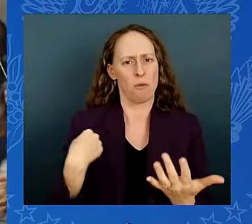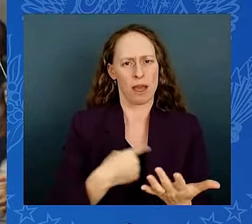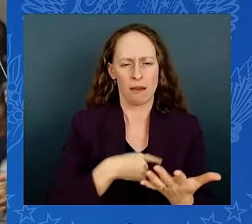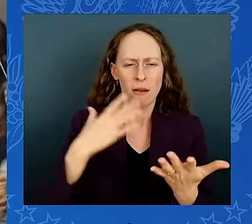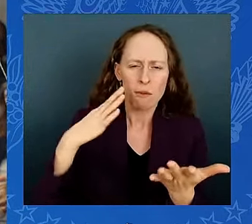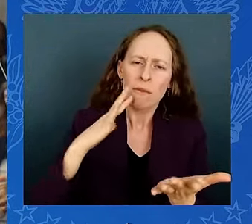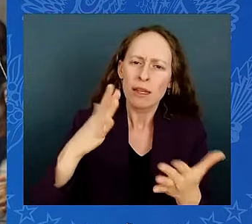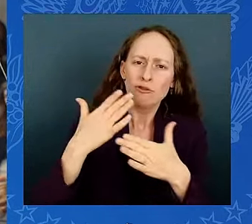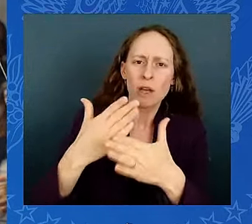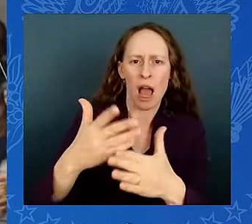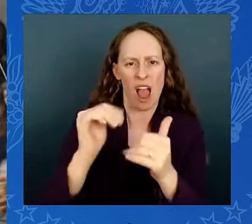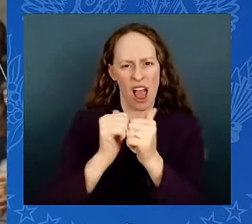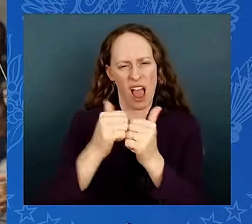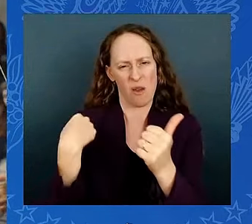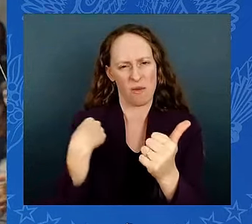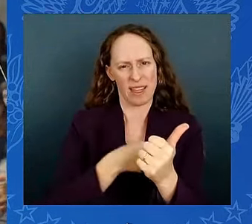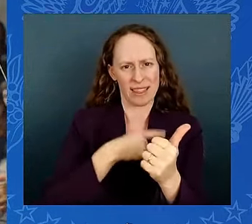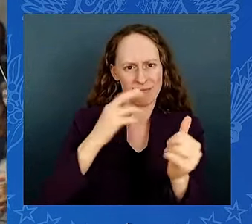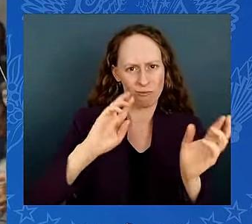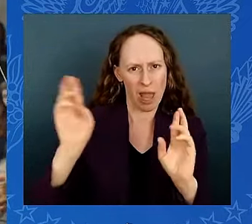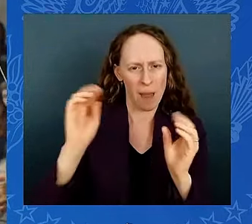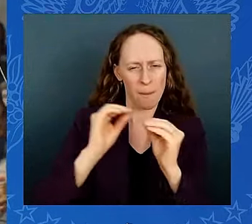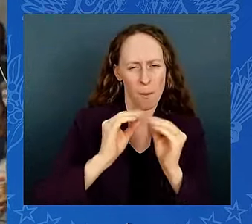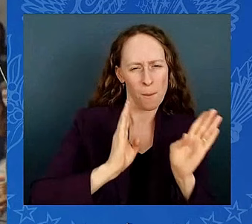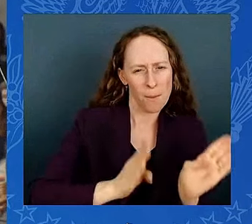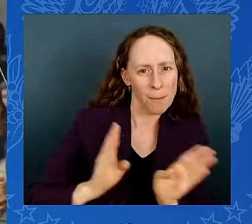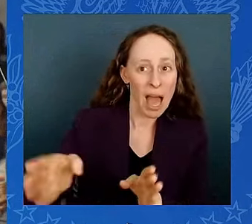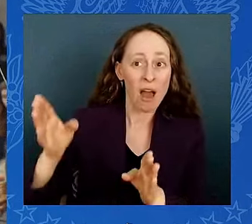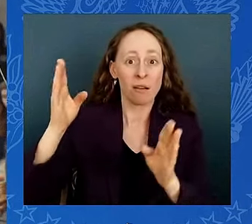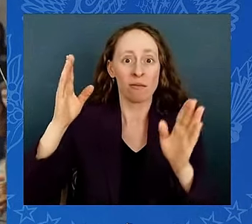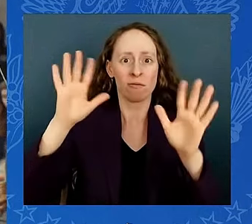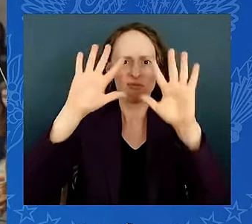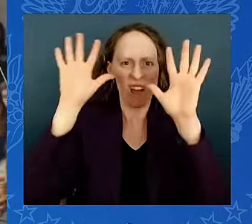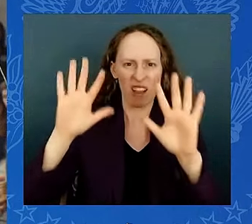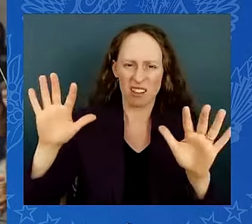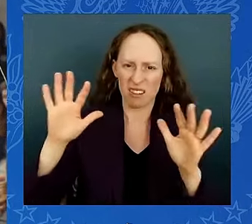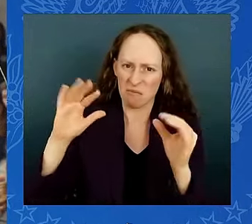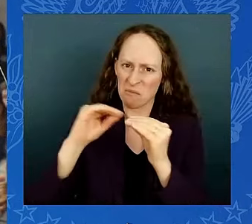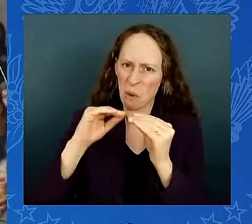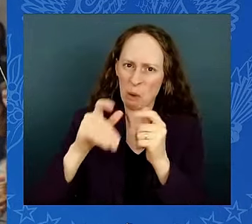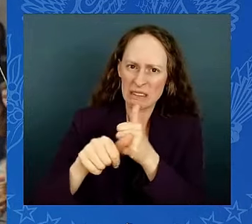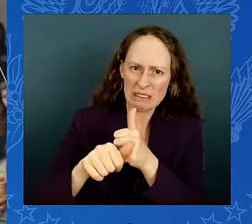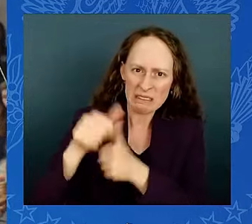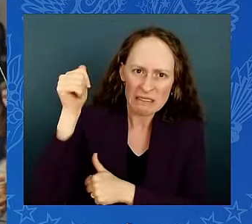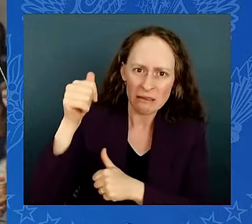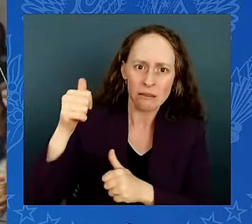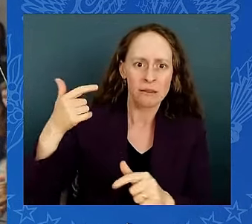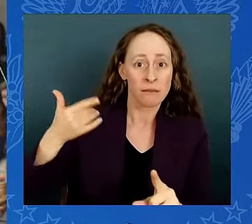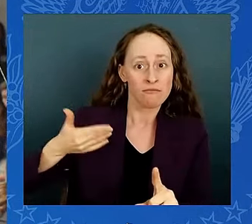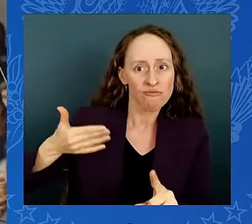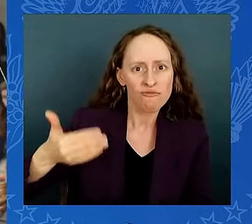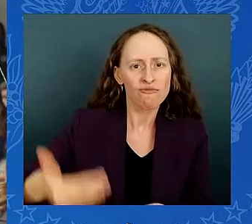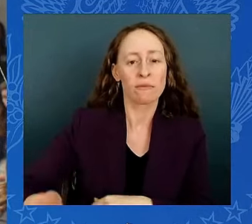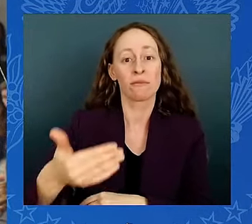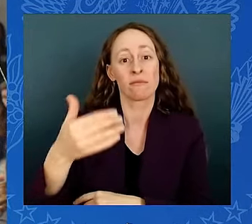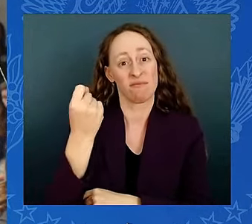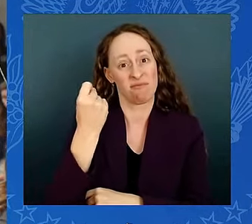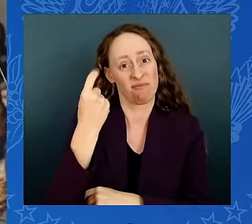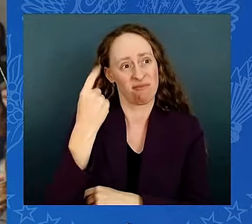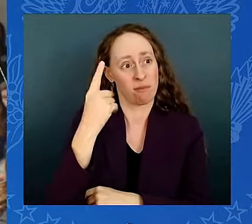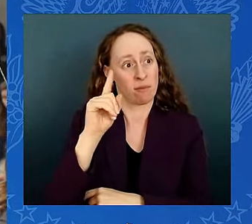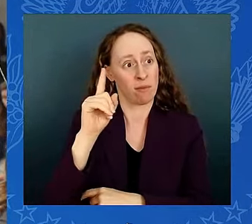and the climate crisis that's affecting people all around America, all around the country. Matter of fact, beyond around America.